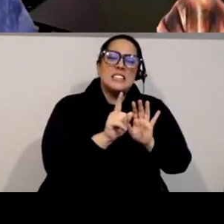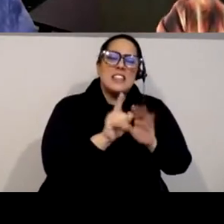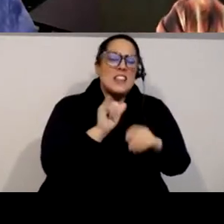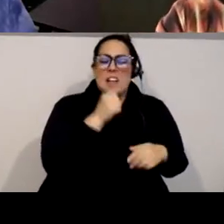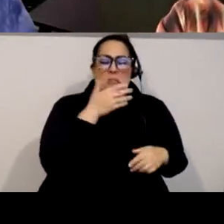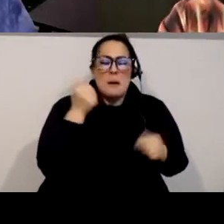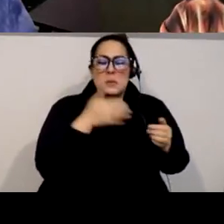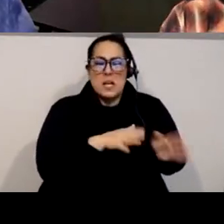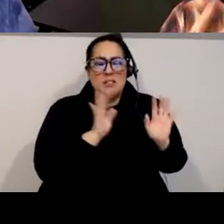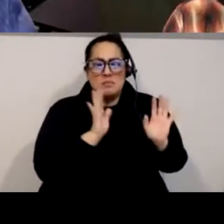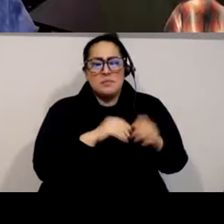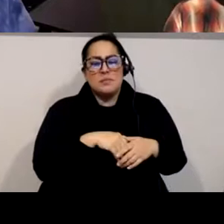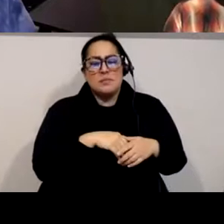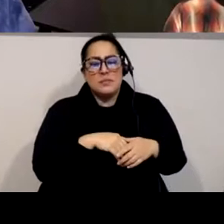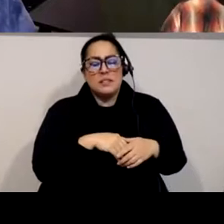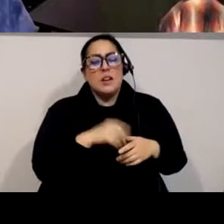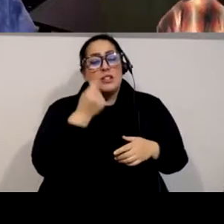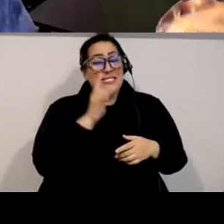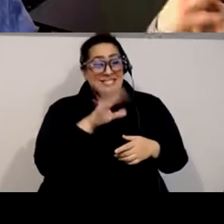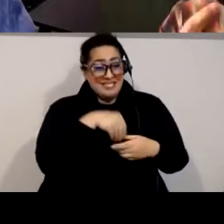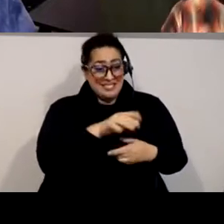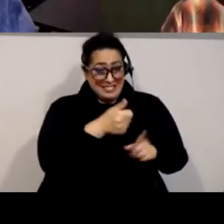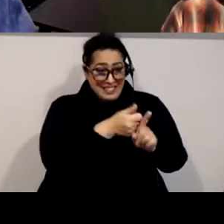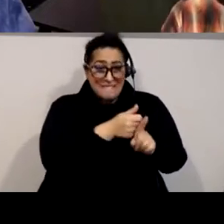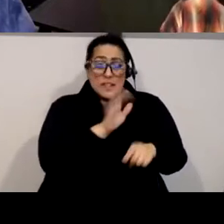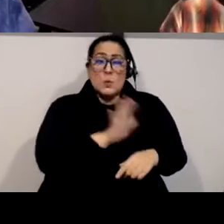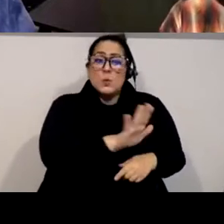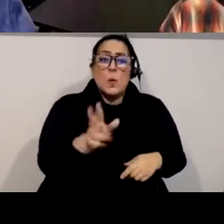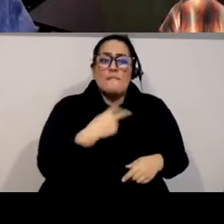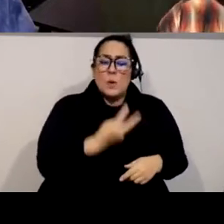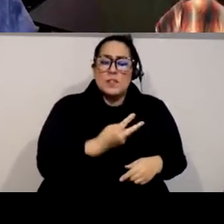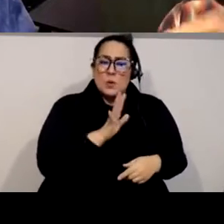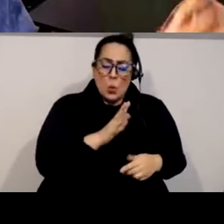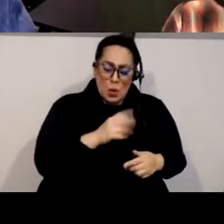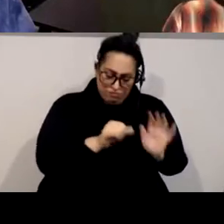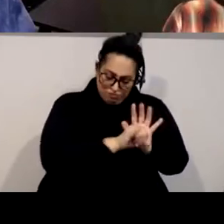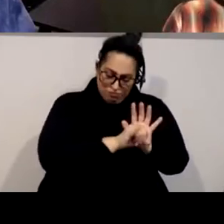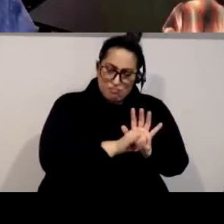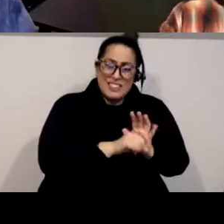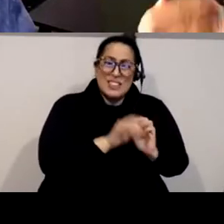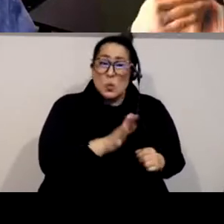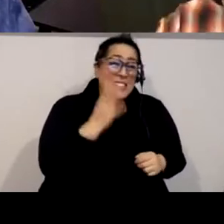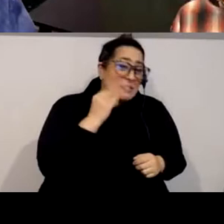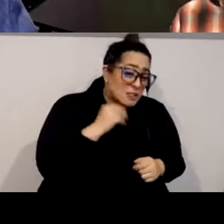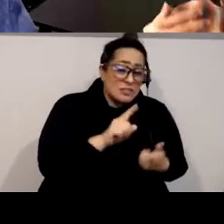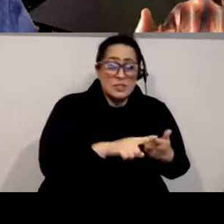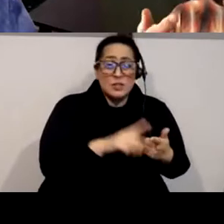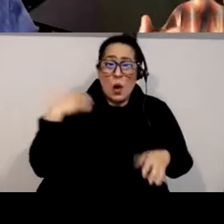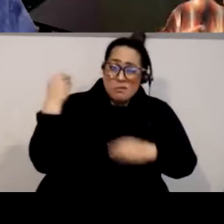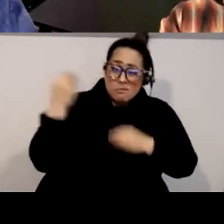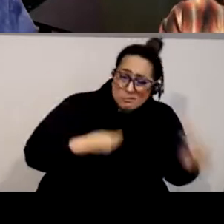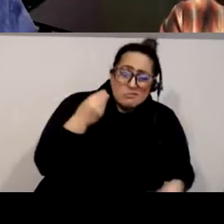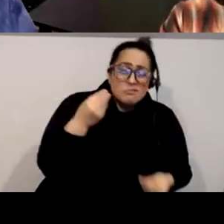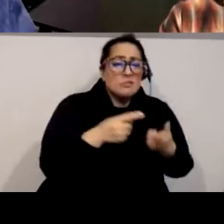question uh it's your voice it's the questions that you have it's the experience and the legacy that you're